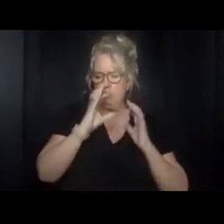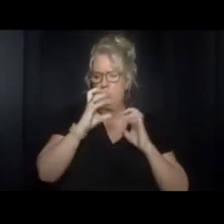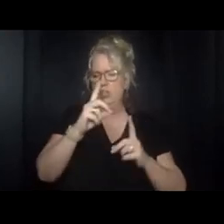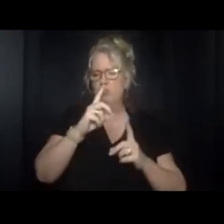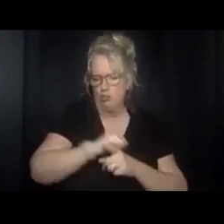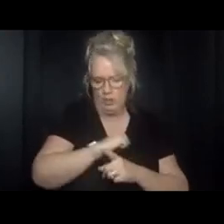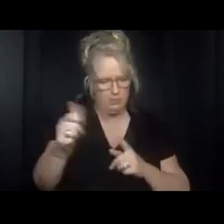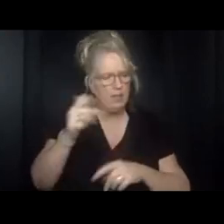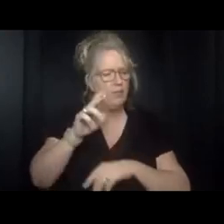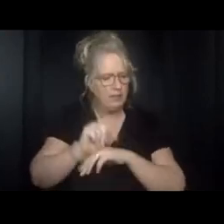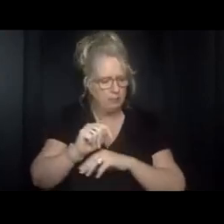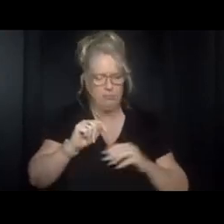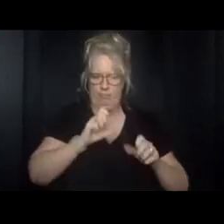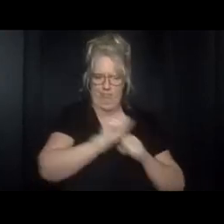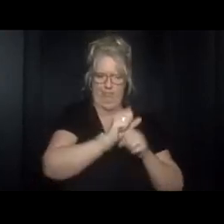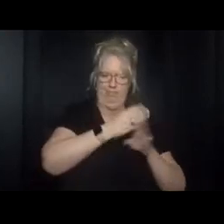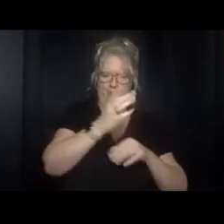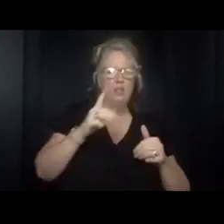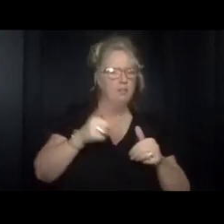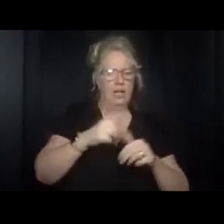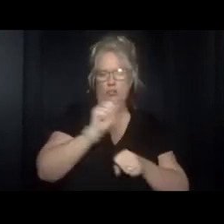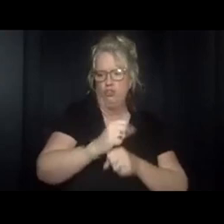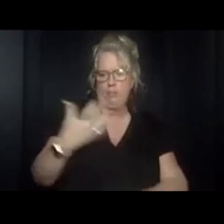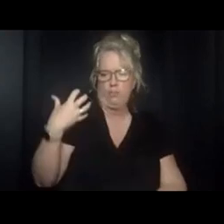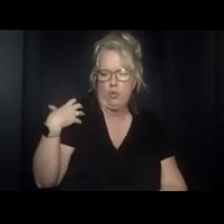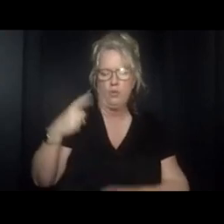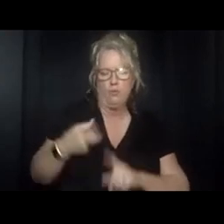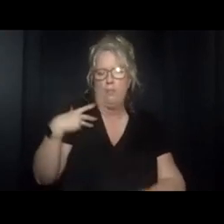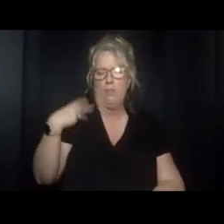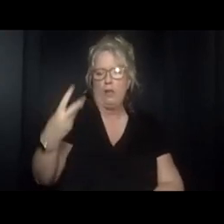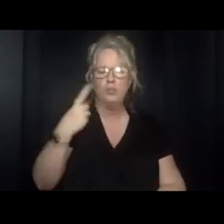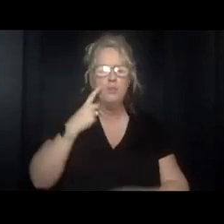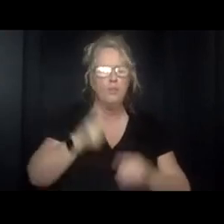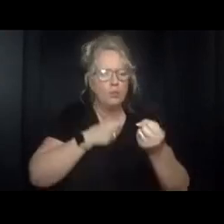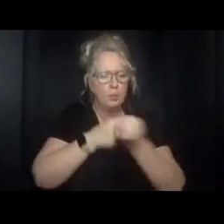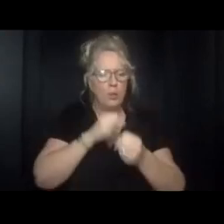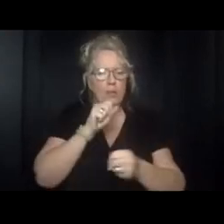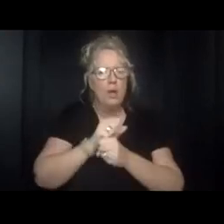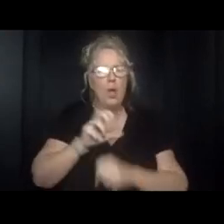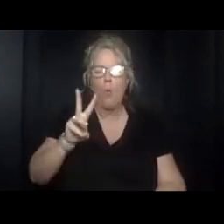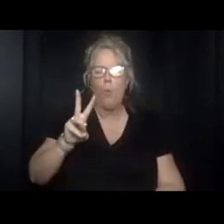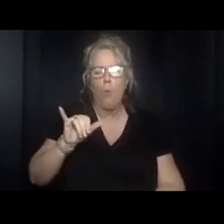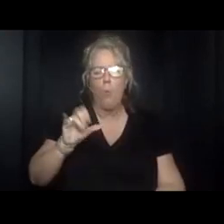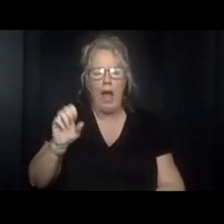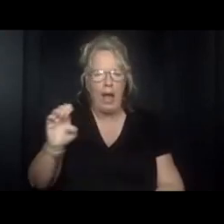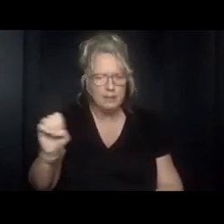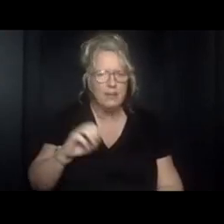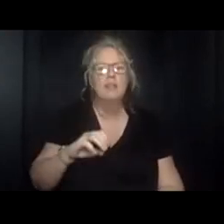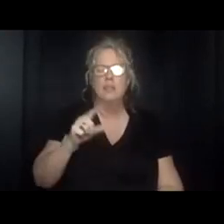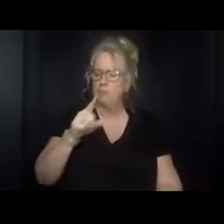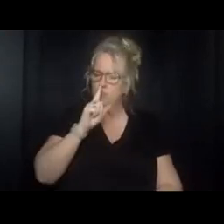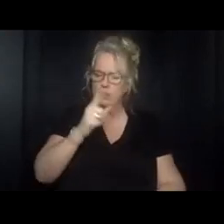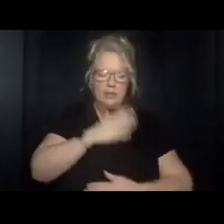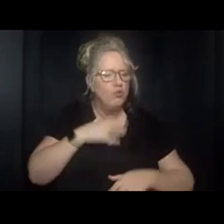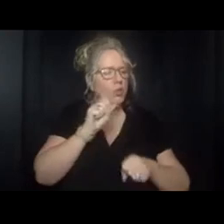his career began as a job coach through the washington initiative for supported employment or wise where he found that he really enjoyed